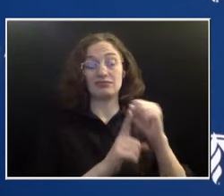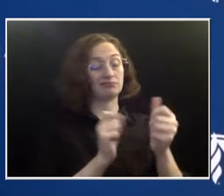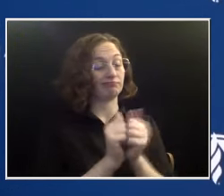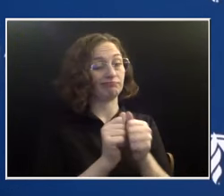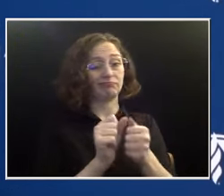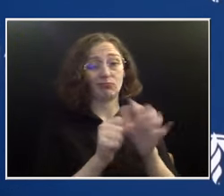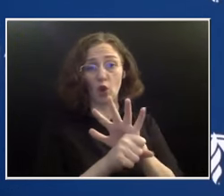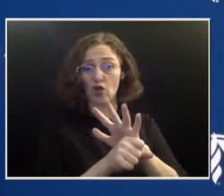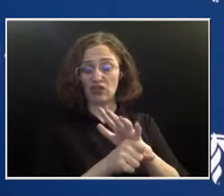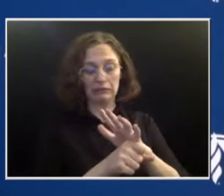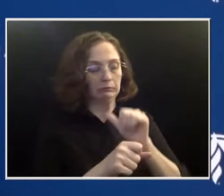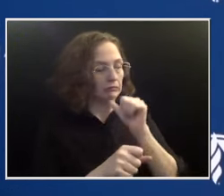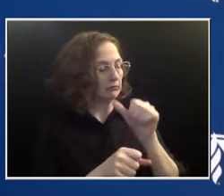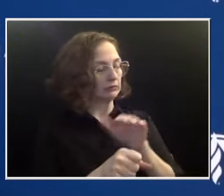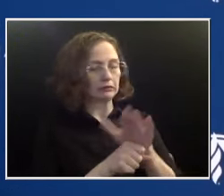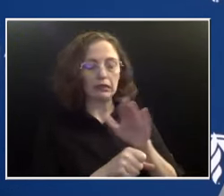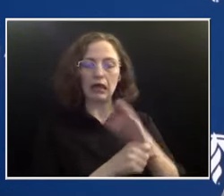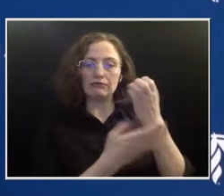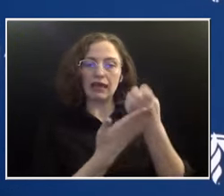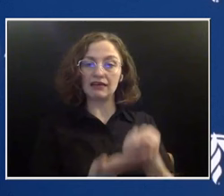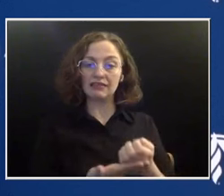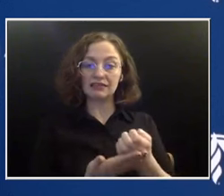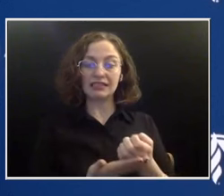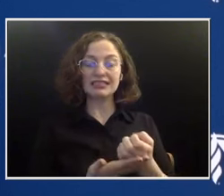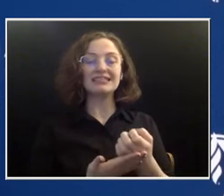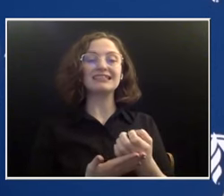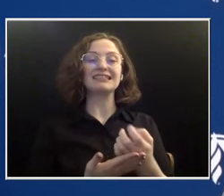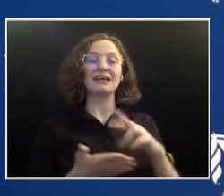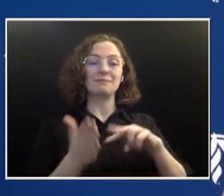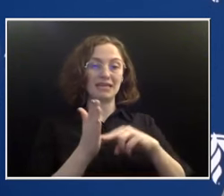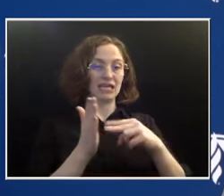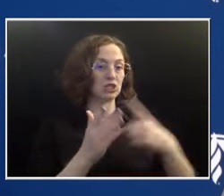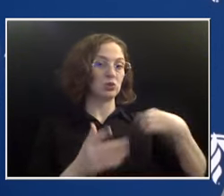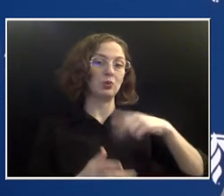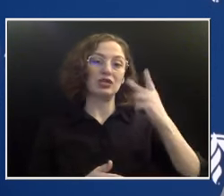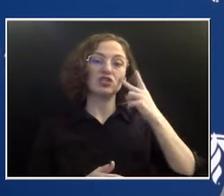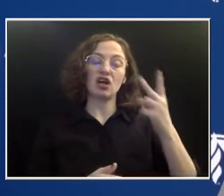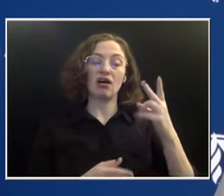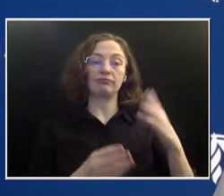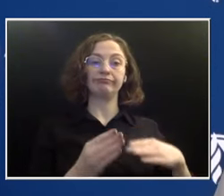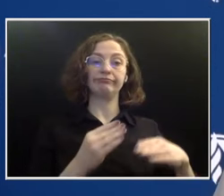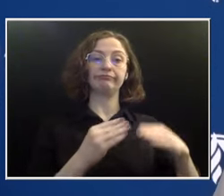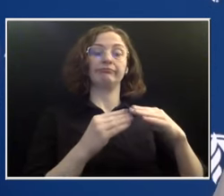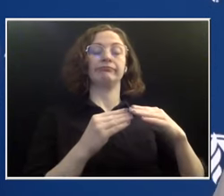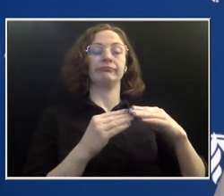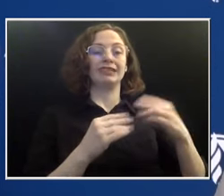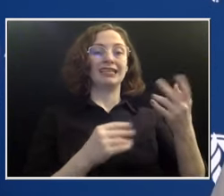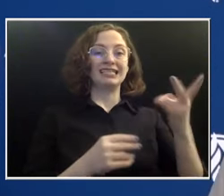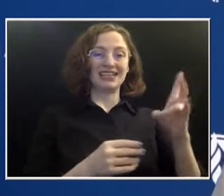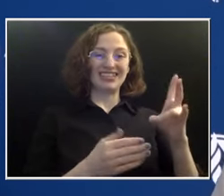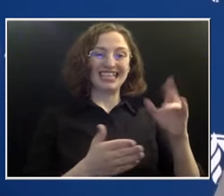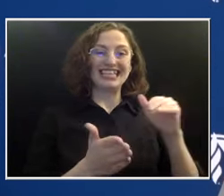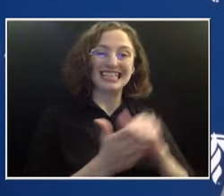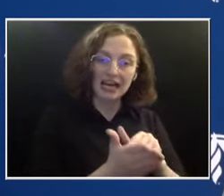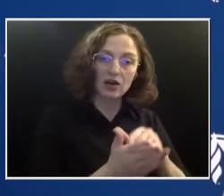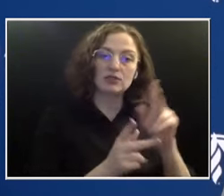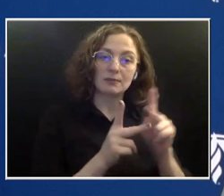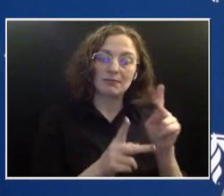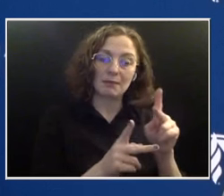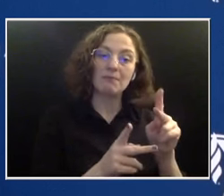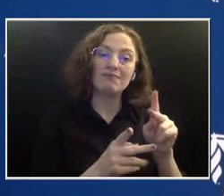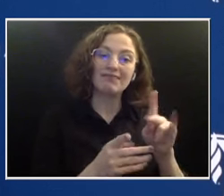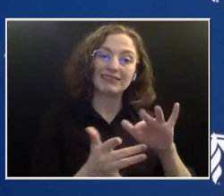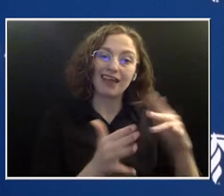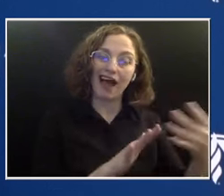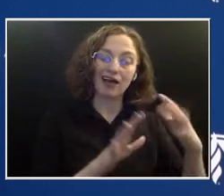what we saw is that really we saw an extra 17,000 deaths around the world. So, and they also,